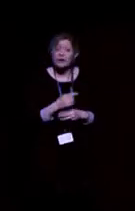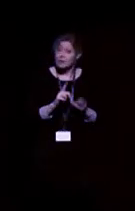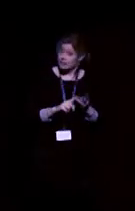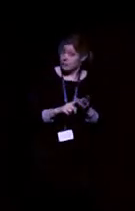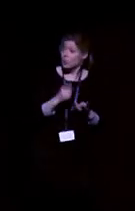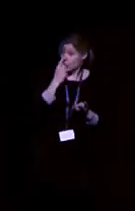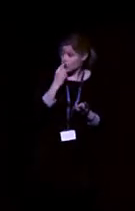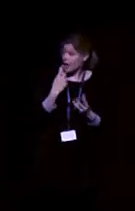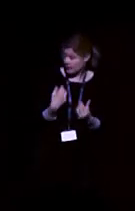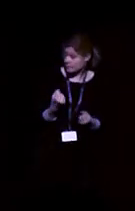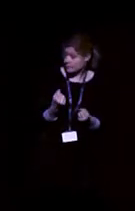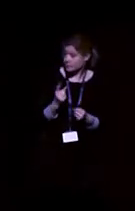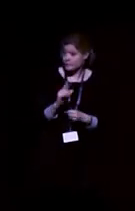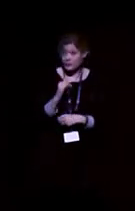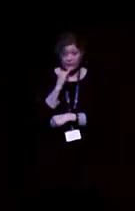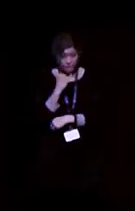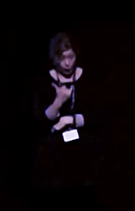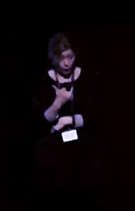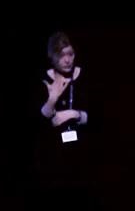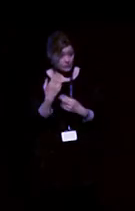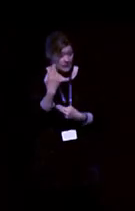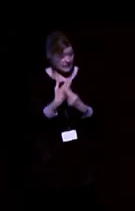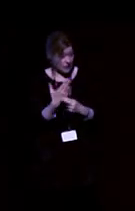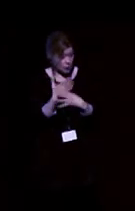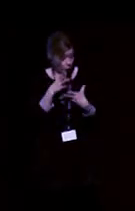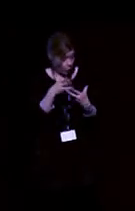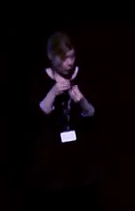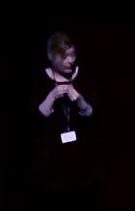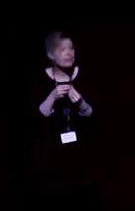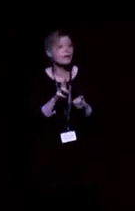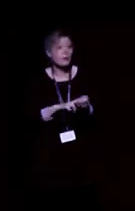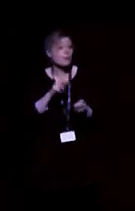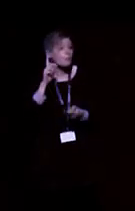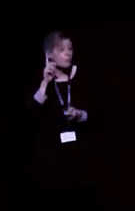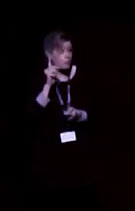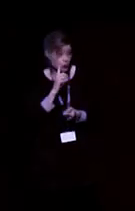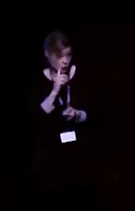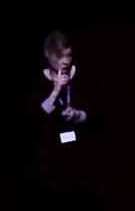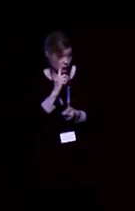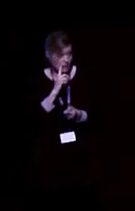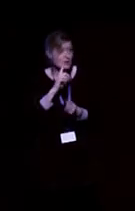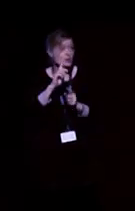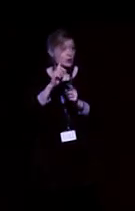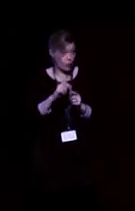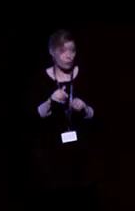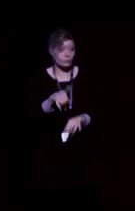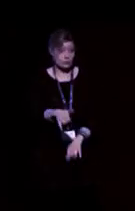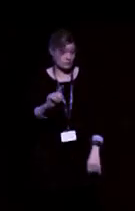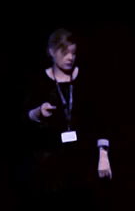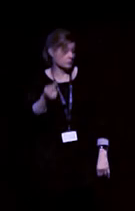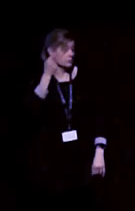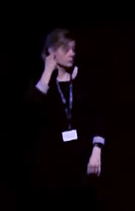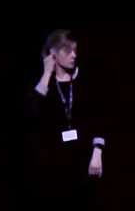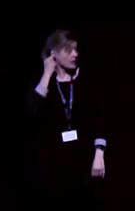have is a phone that's designed to work with Bluetooth which sends the signal straight to her hearing aids. And a